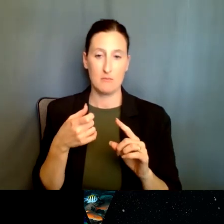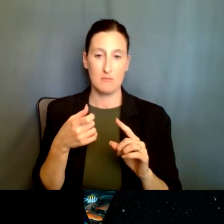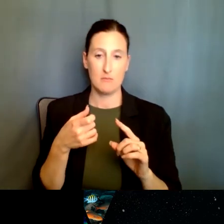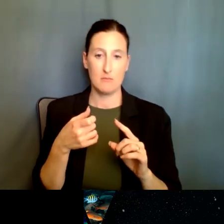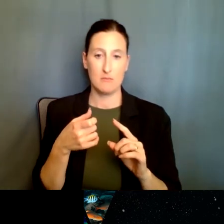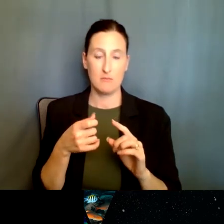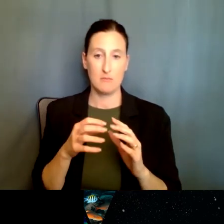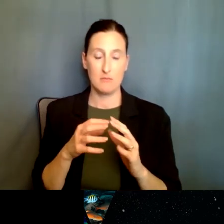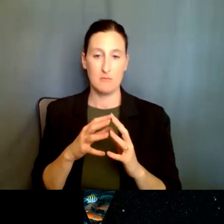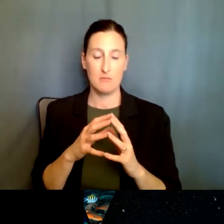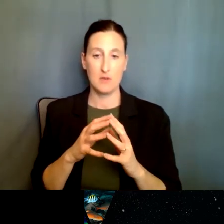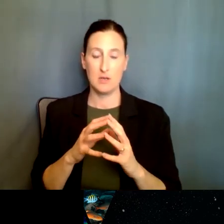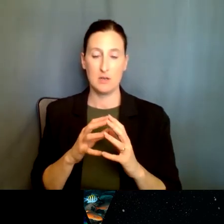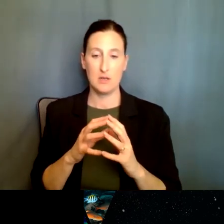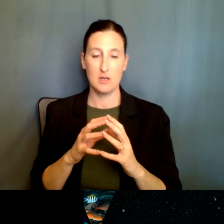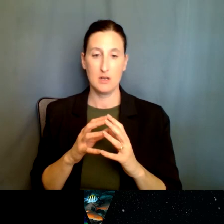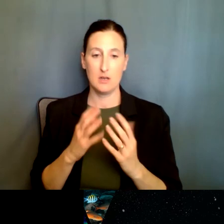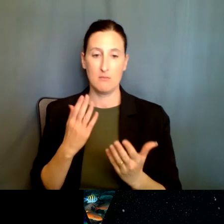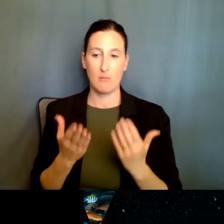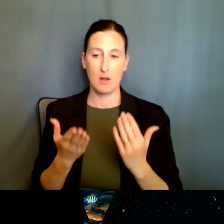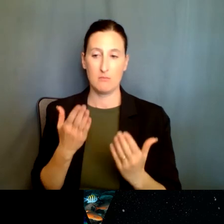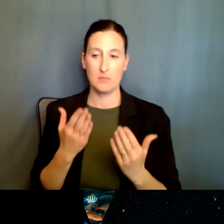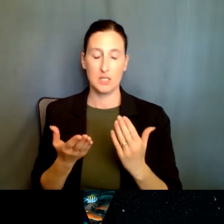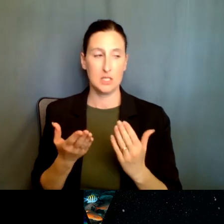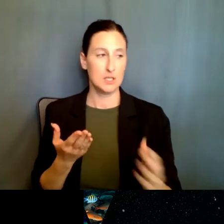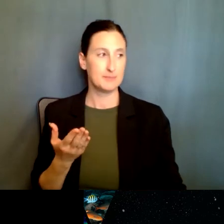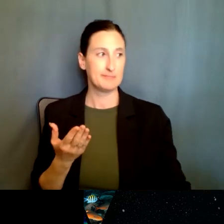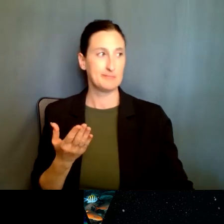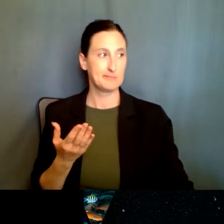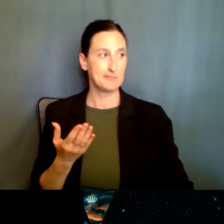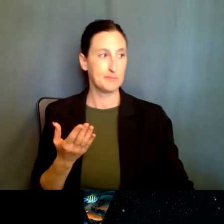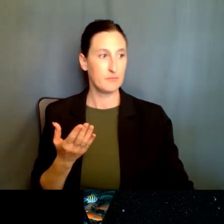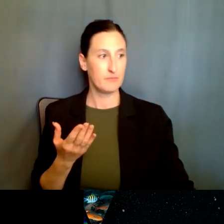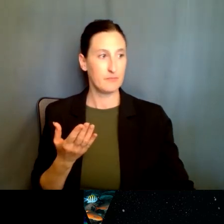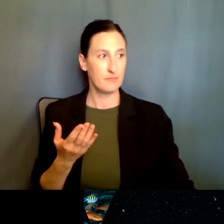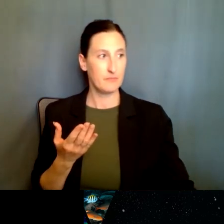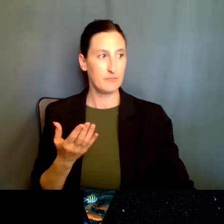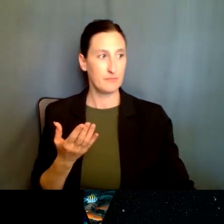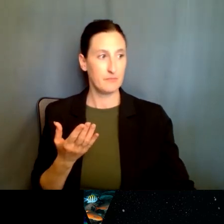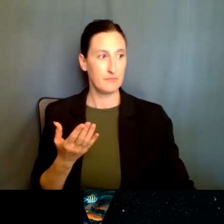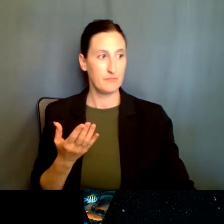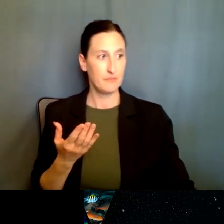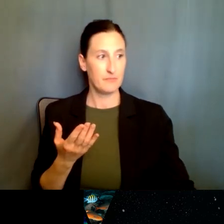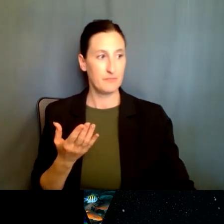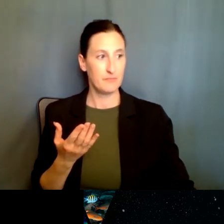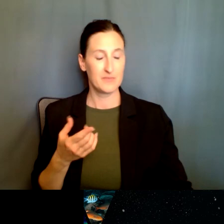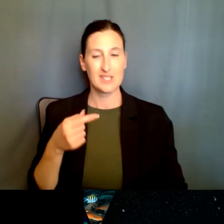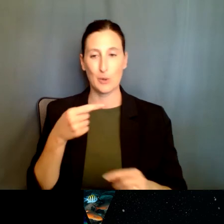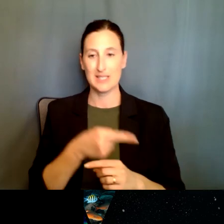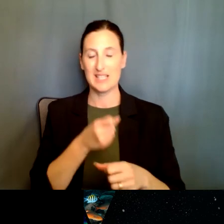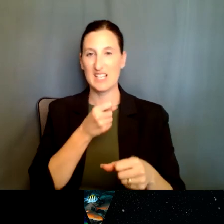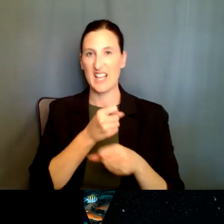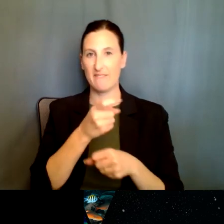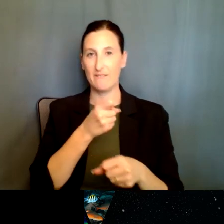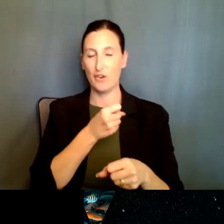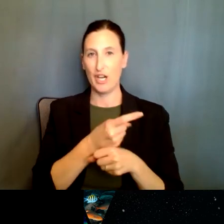Um, probably, um, oh, this is going to be, oh, this is a large, so this every year. So the way I